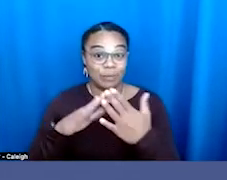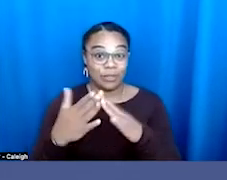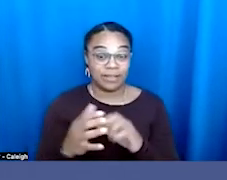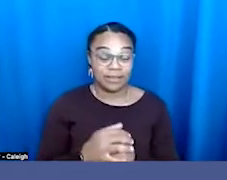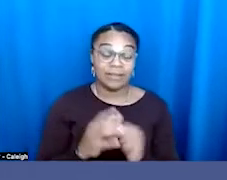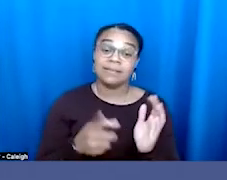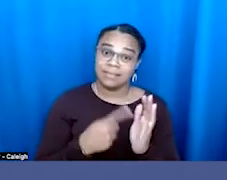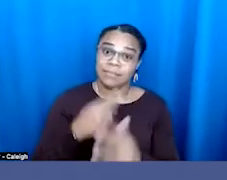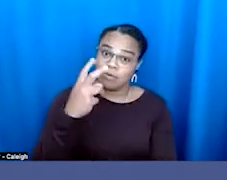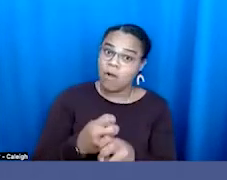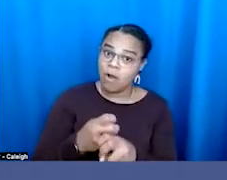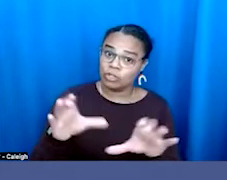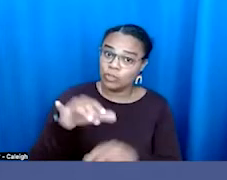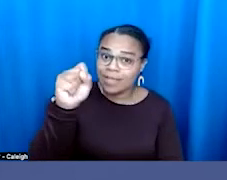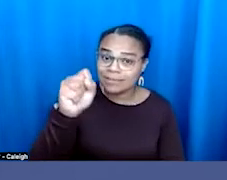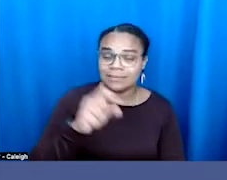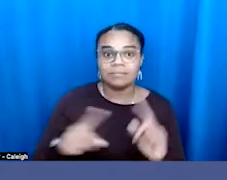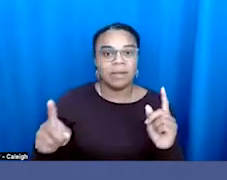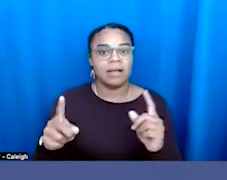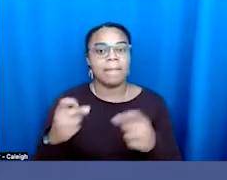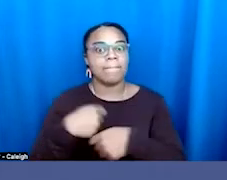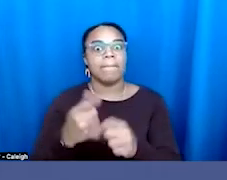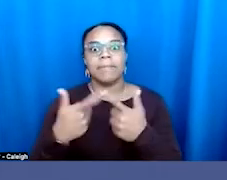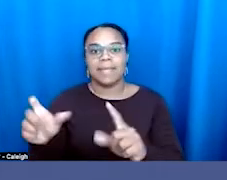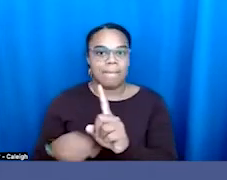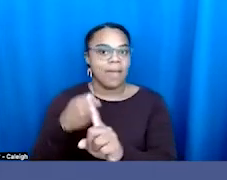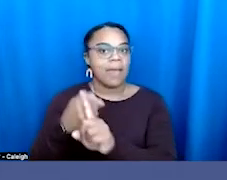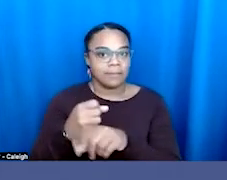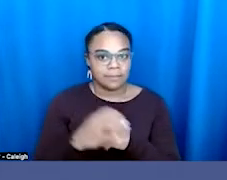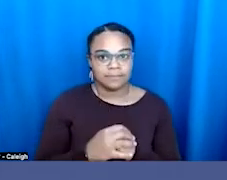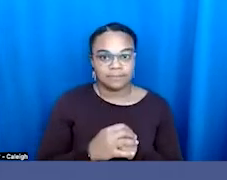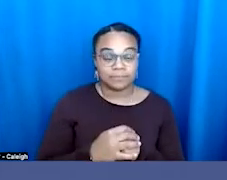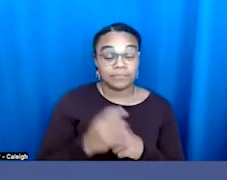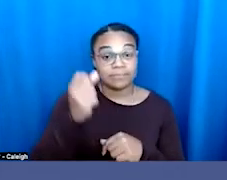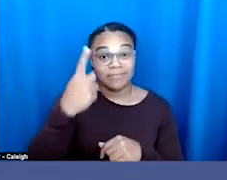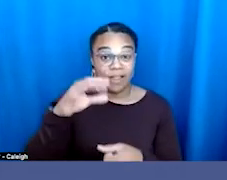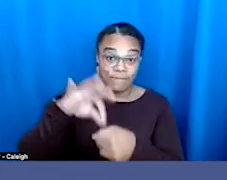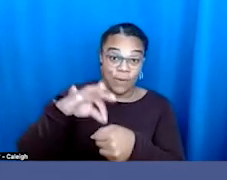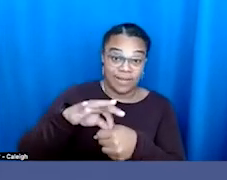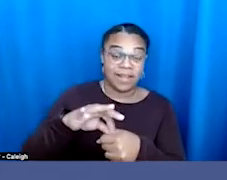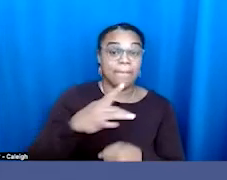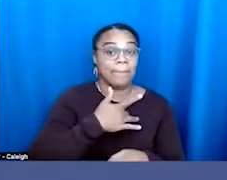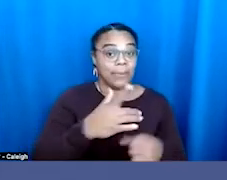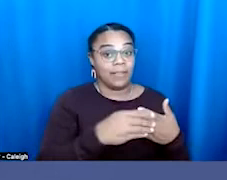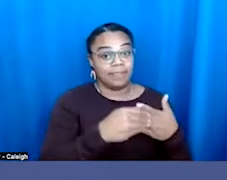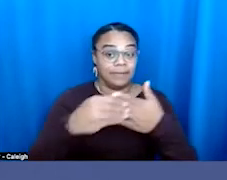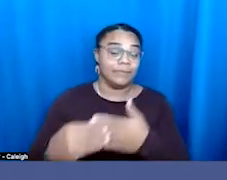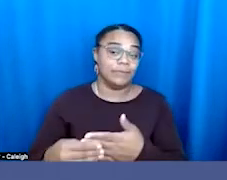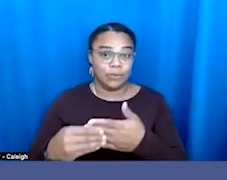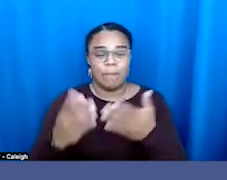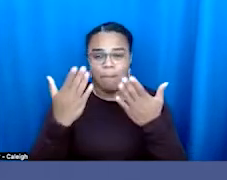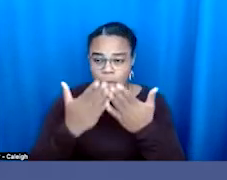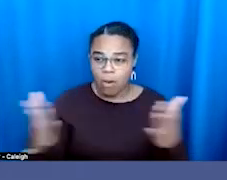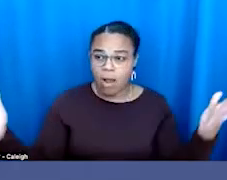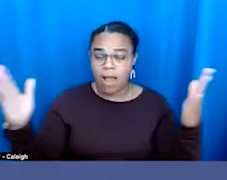thing that we can do, but voting is often a gateway to broader, bigger, more consistent